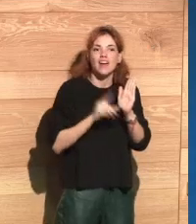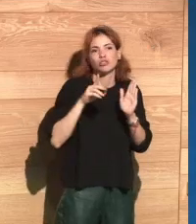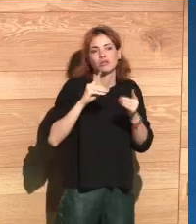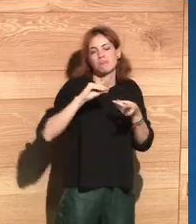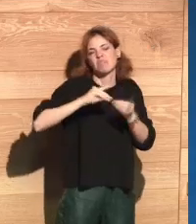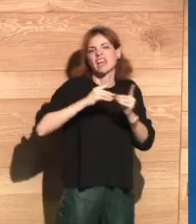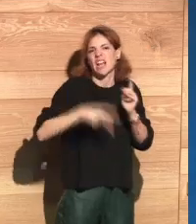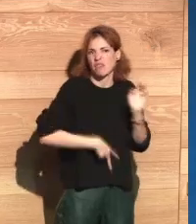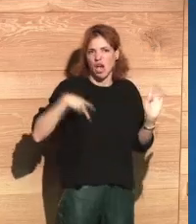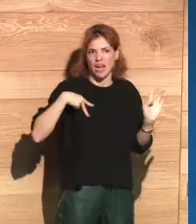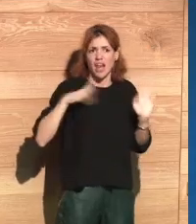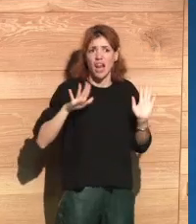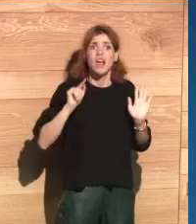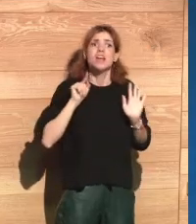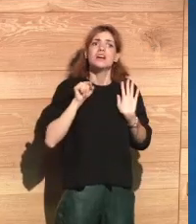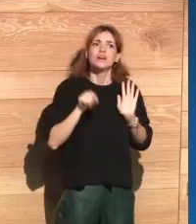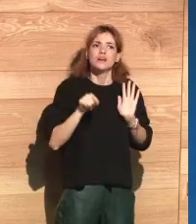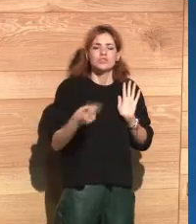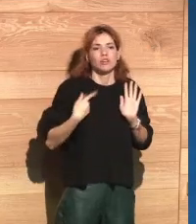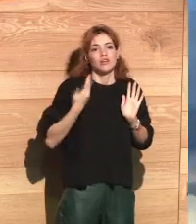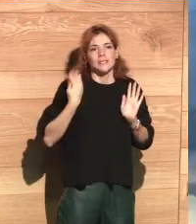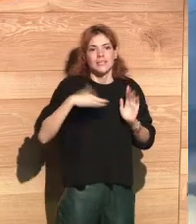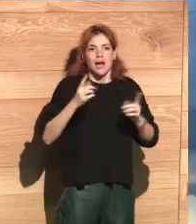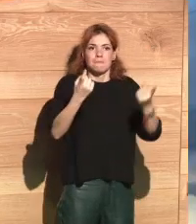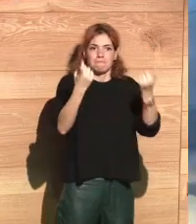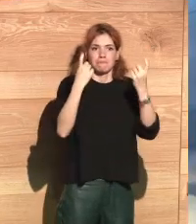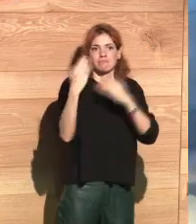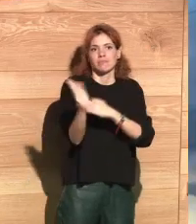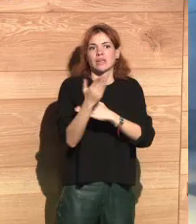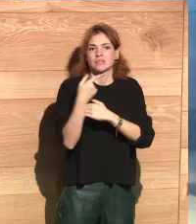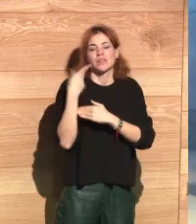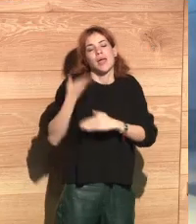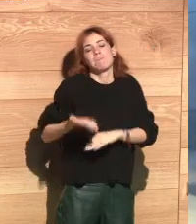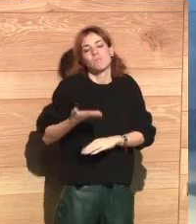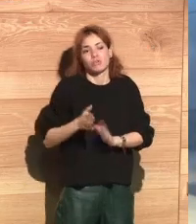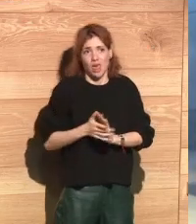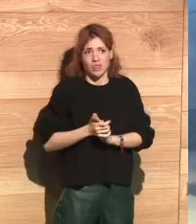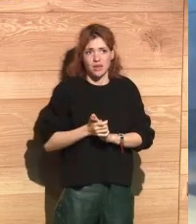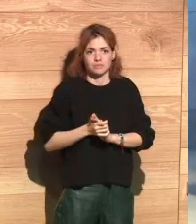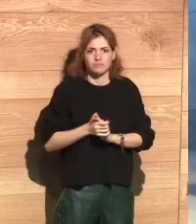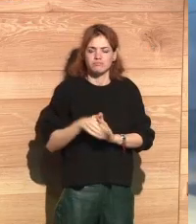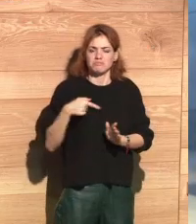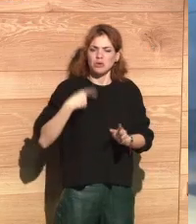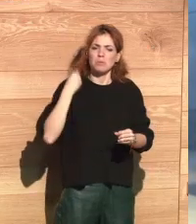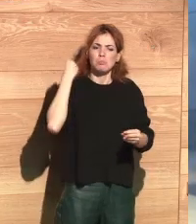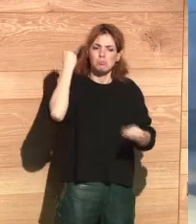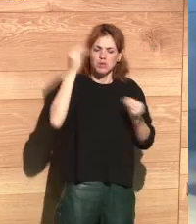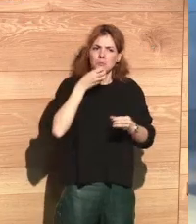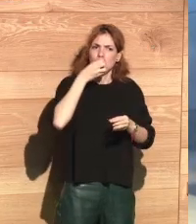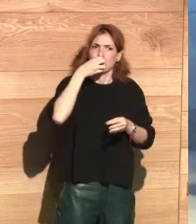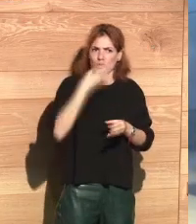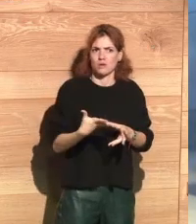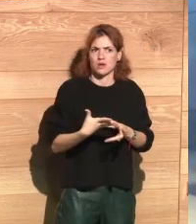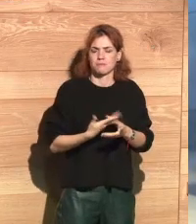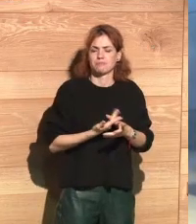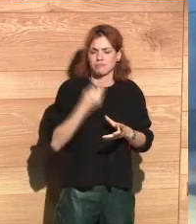regarding digitization and the protection of data. And this actually tells us about the importance of this topic. And I think that they